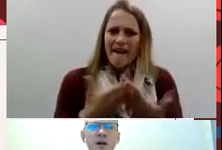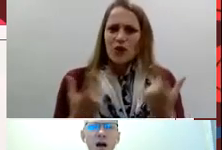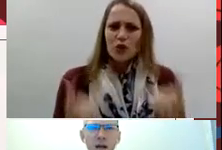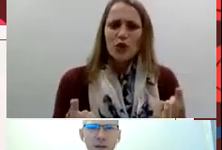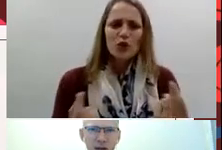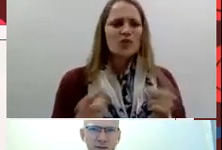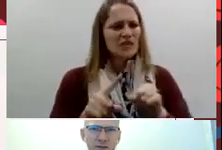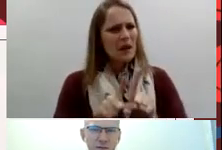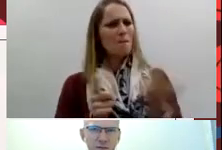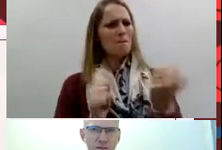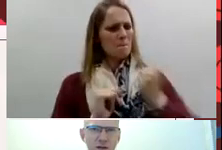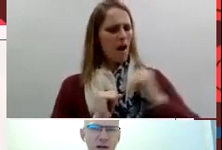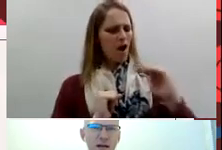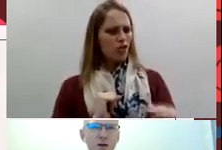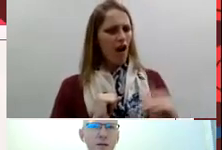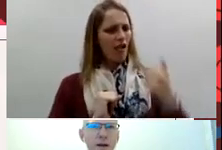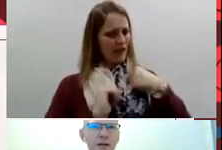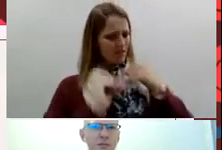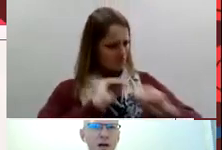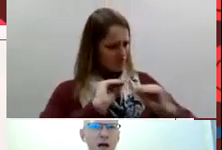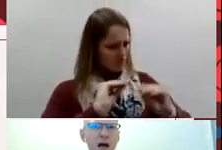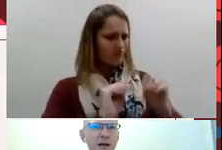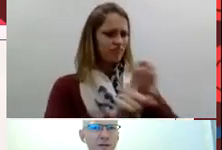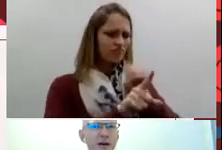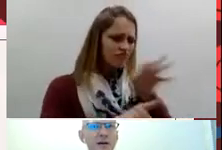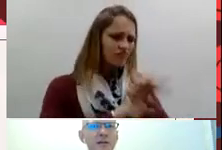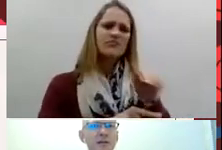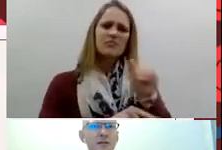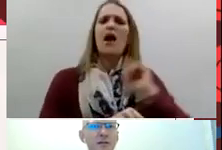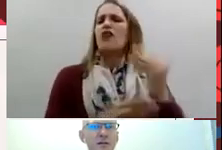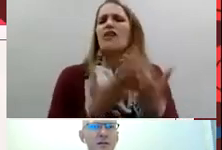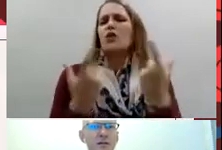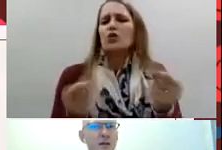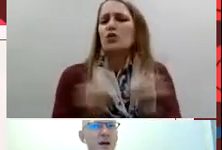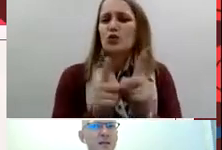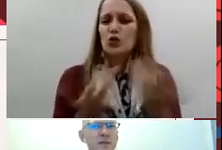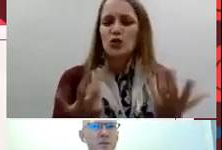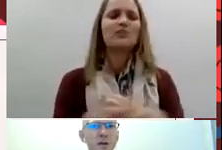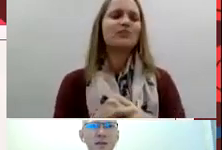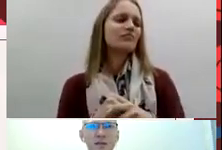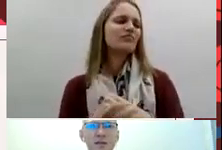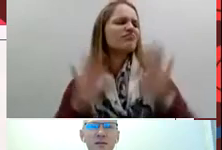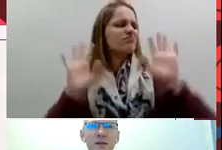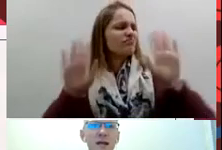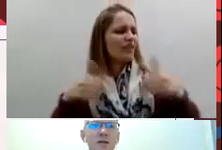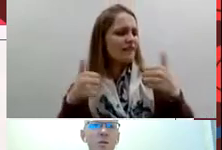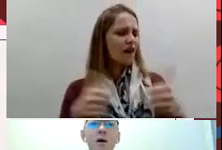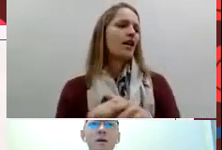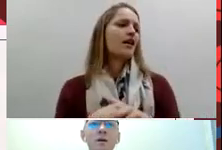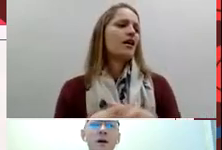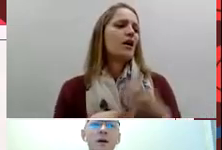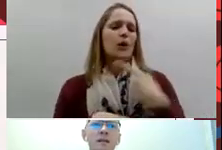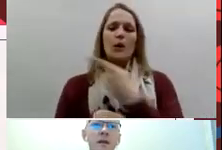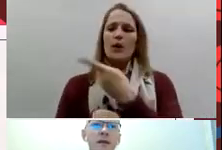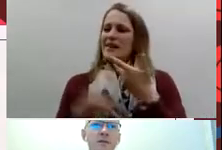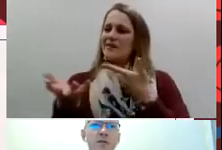I'm deaf and looking back I did fine and my husband as well and why